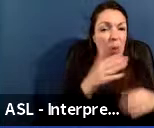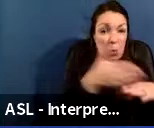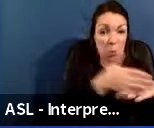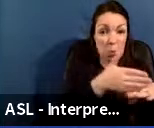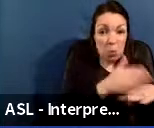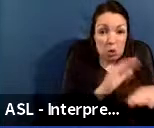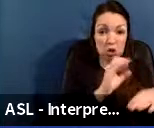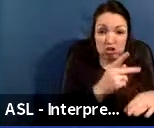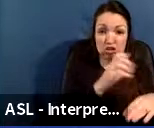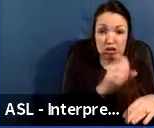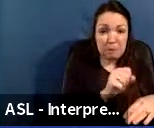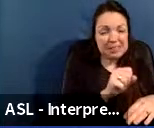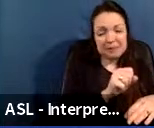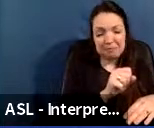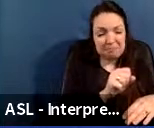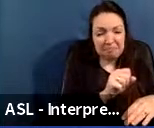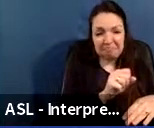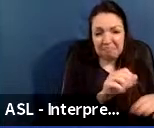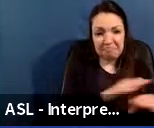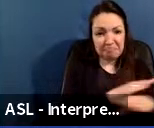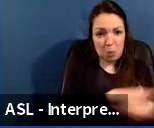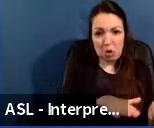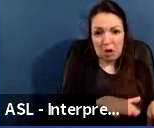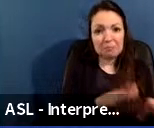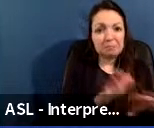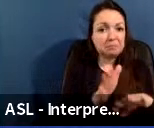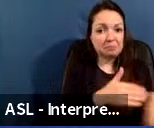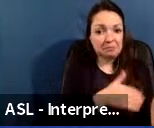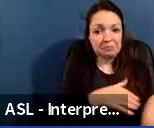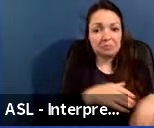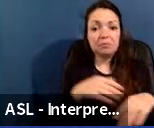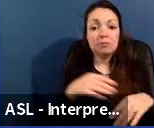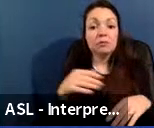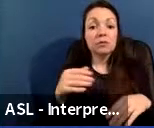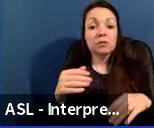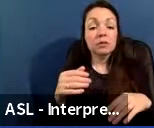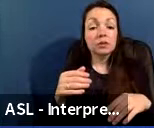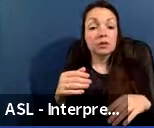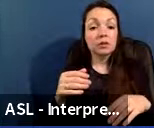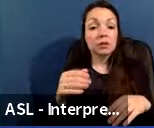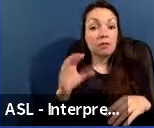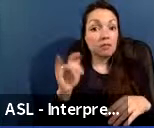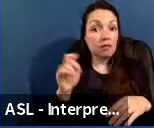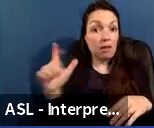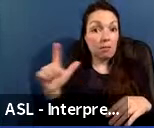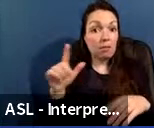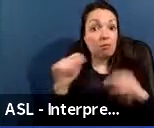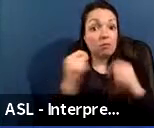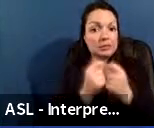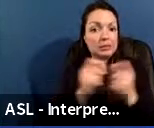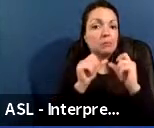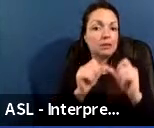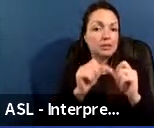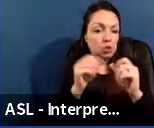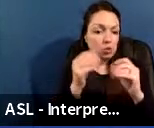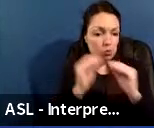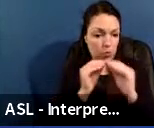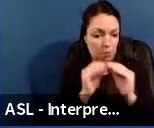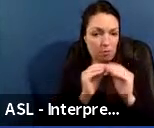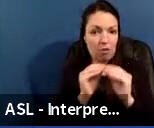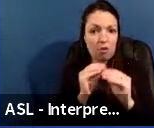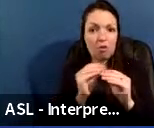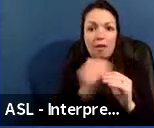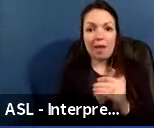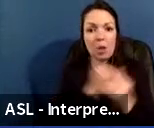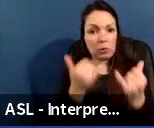left. And although facilities and capital team, we continue to repair and maintain our existing playgrounds,